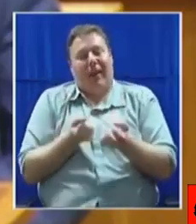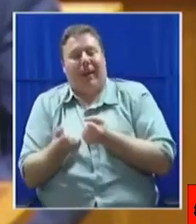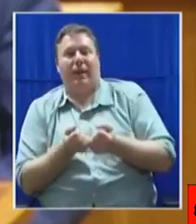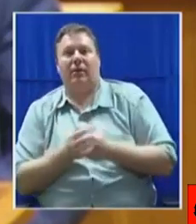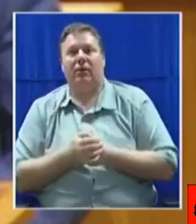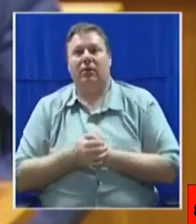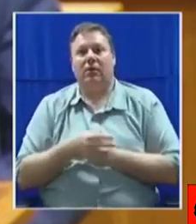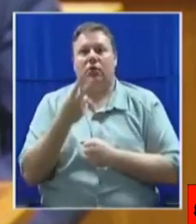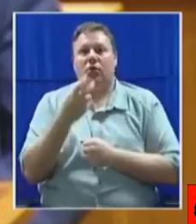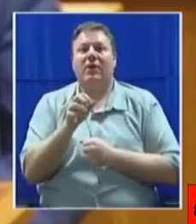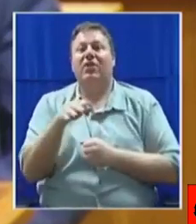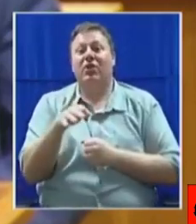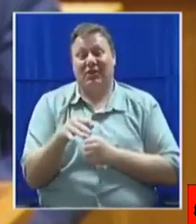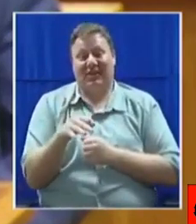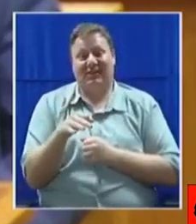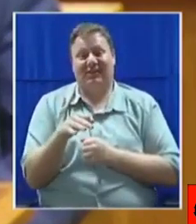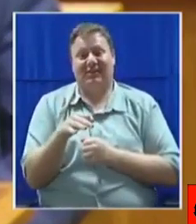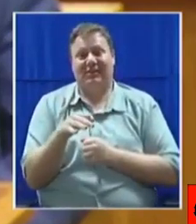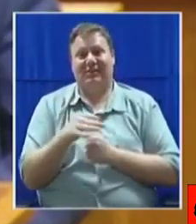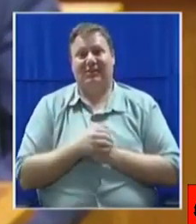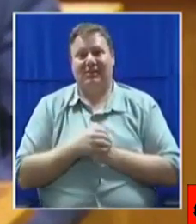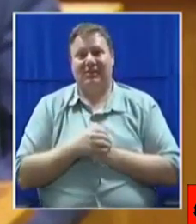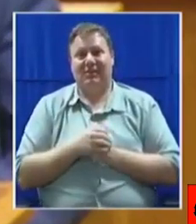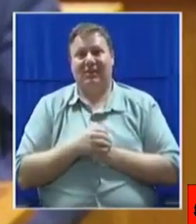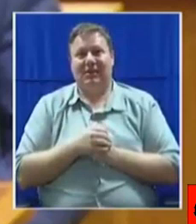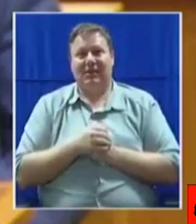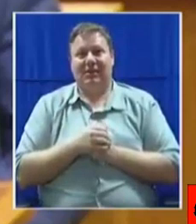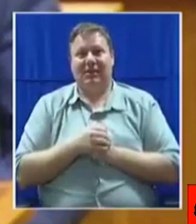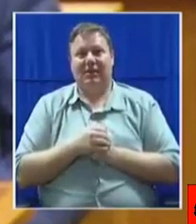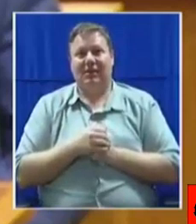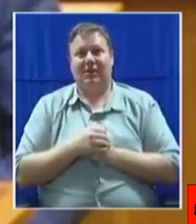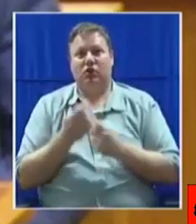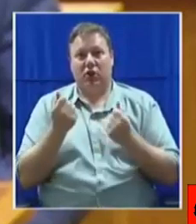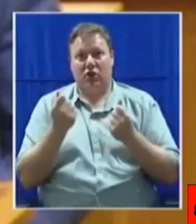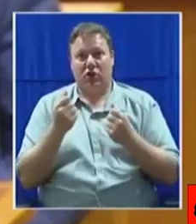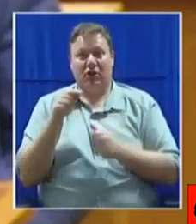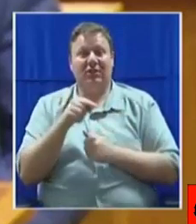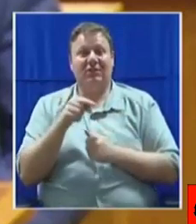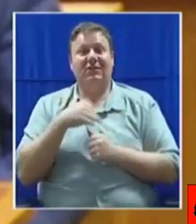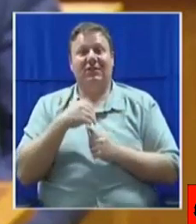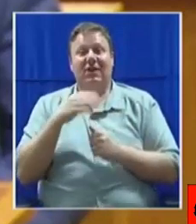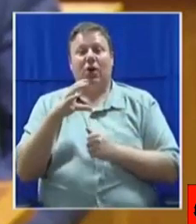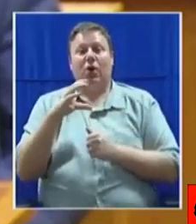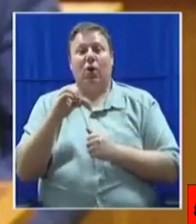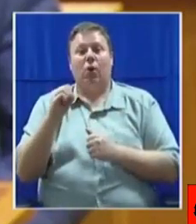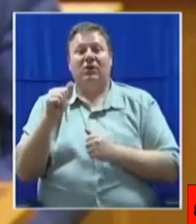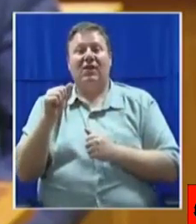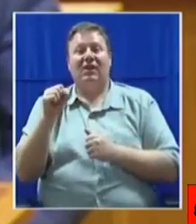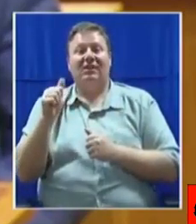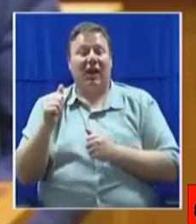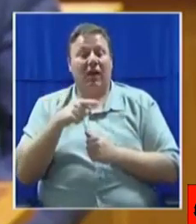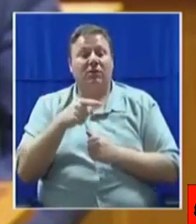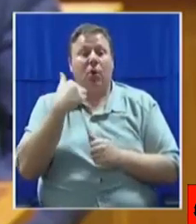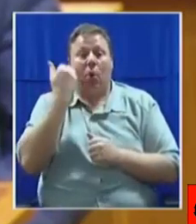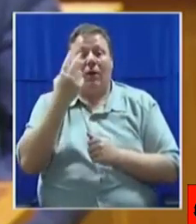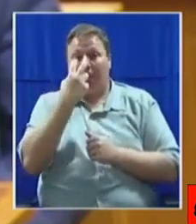Treasury sought to cancel all contracts with BOSASA and have the company blacklisted. But your now current